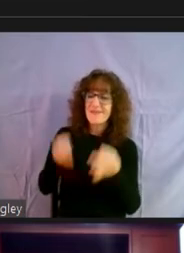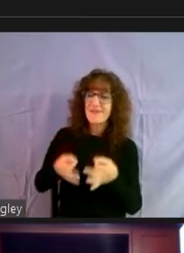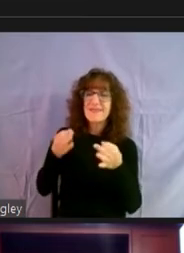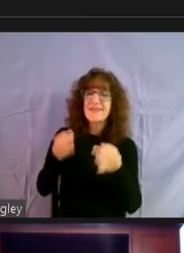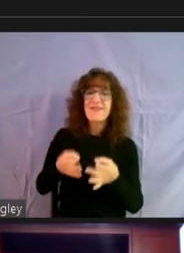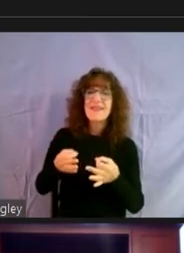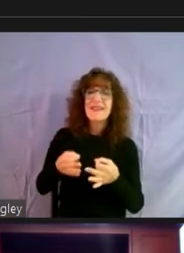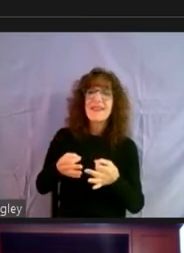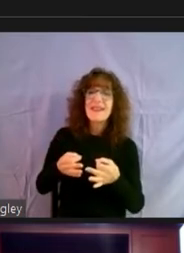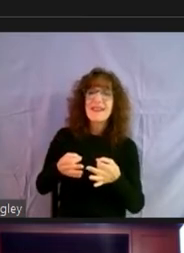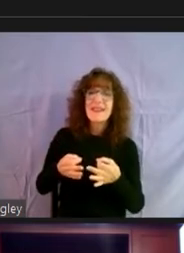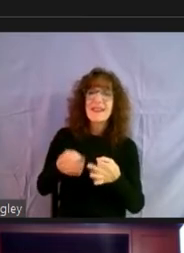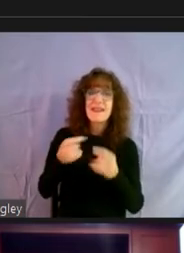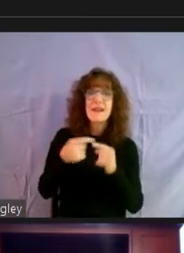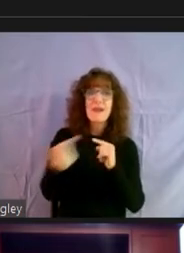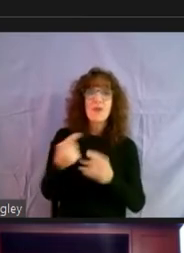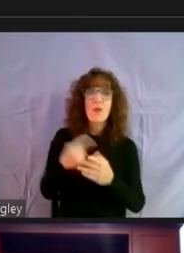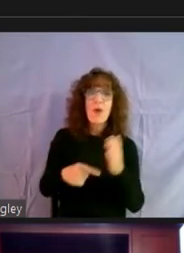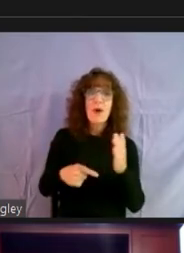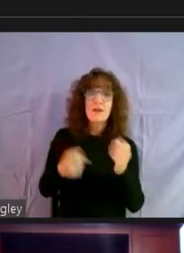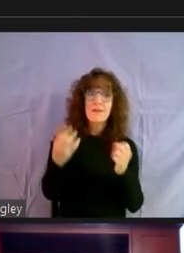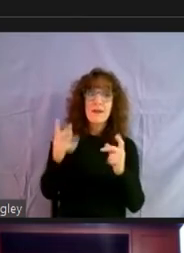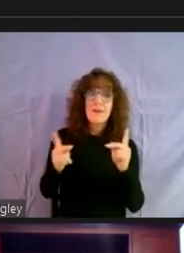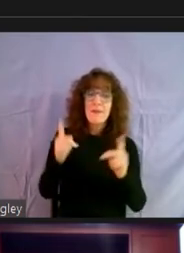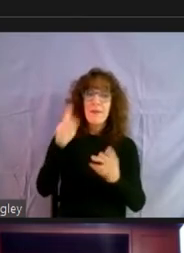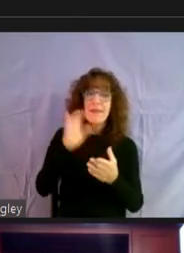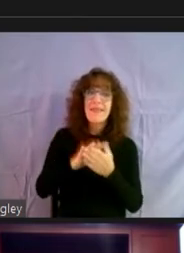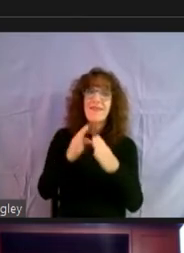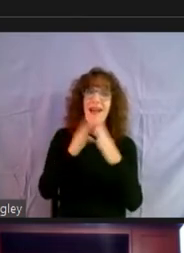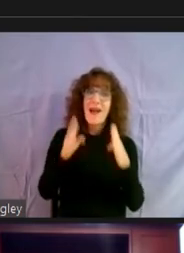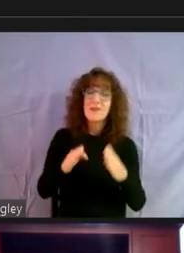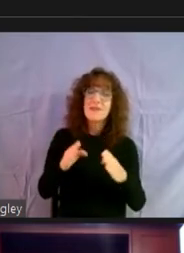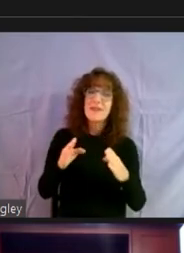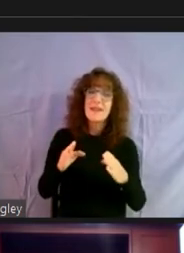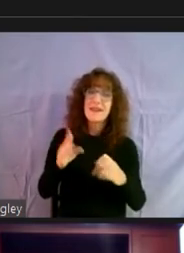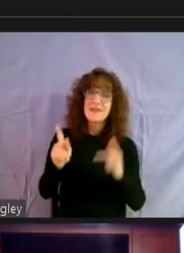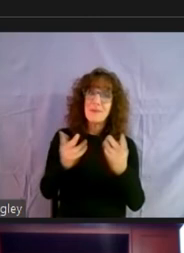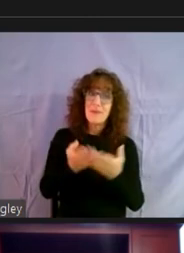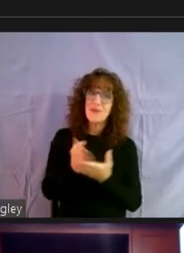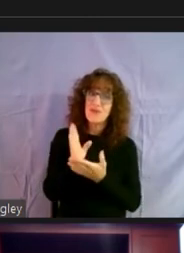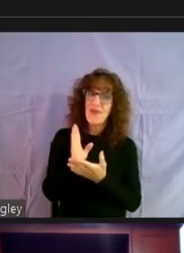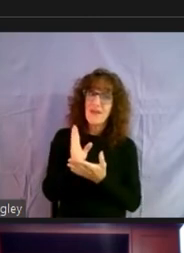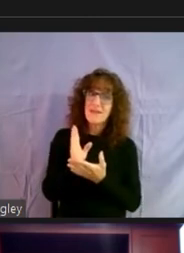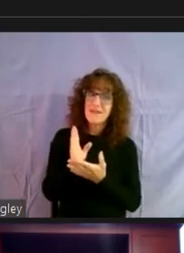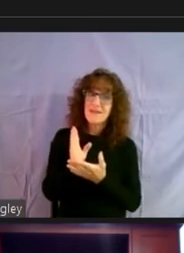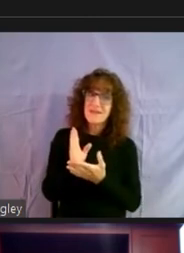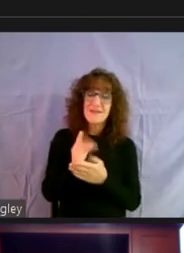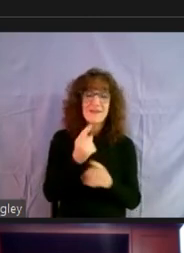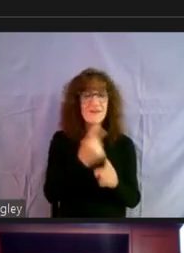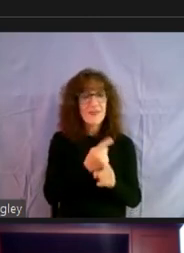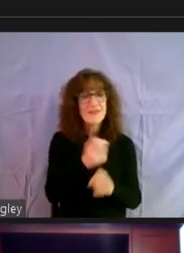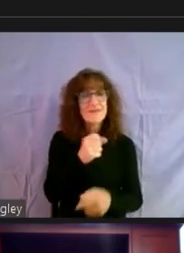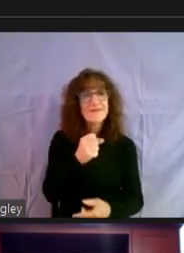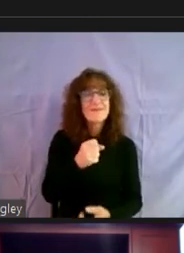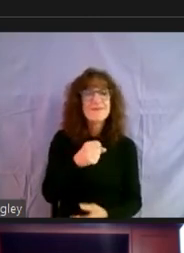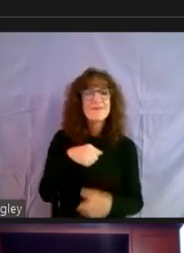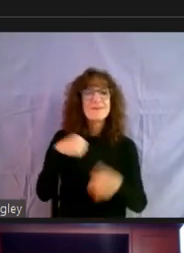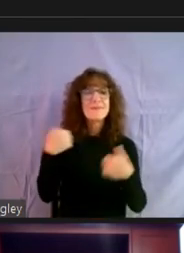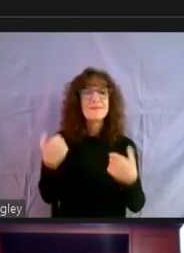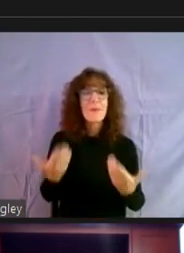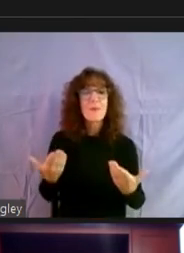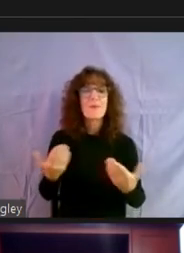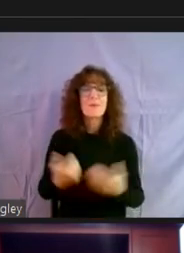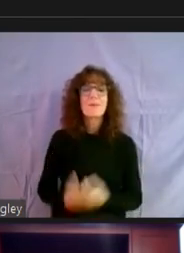Absolutely. Contrary to what a lot of people believe, housing is a human right. Right. Yep. So,